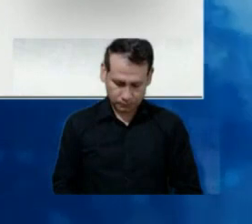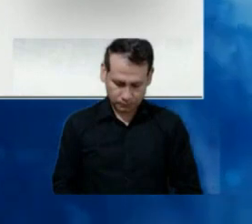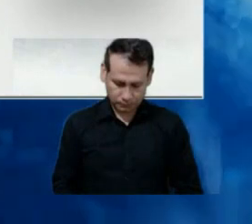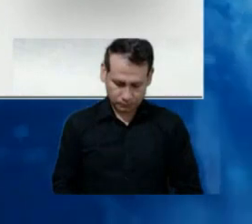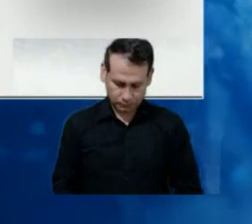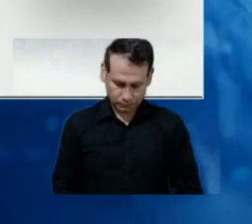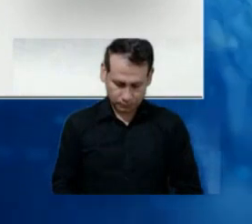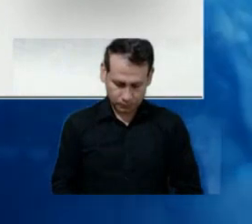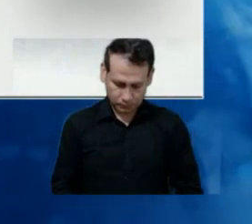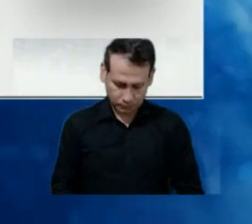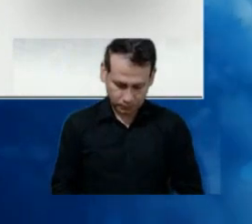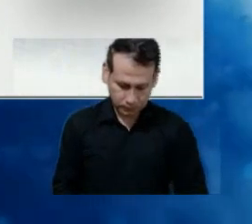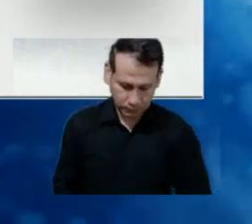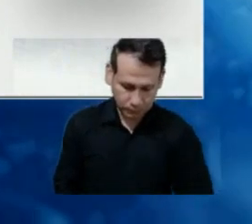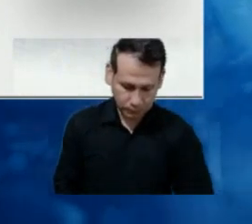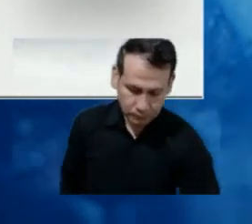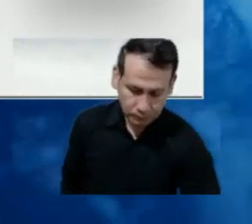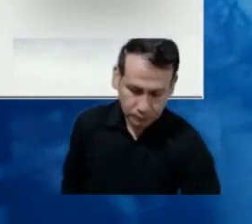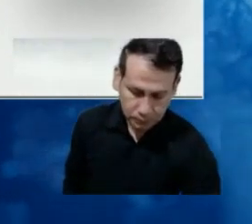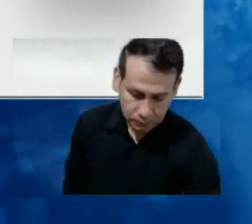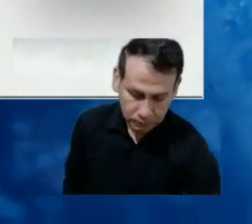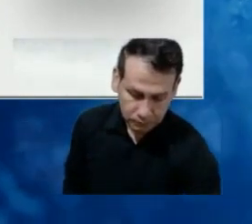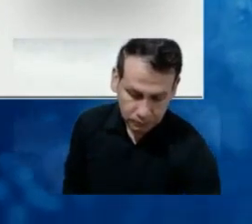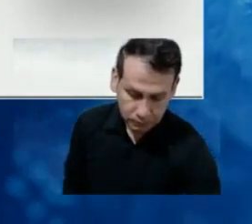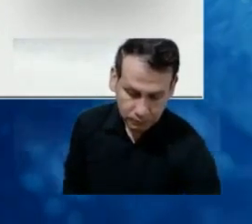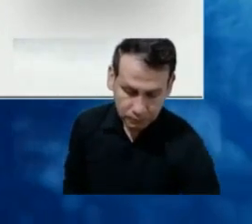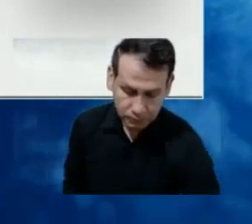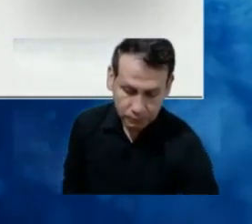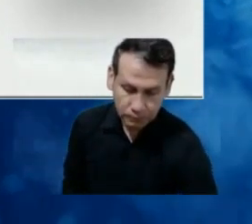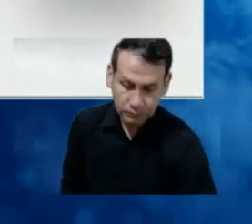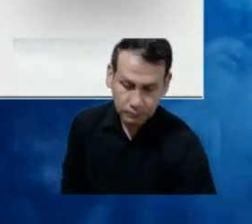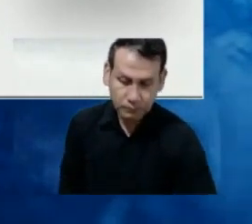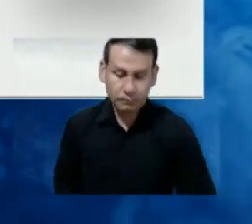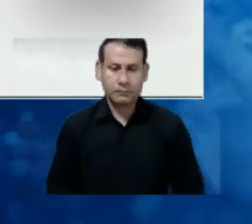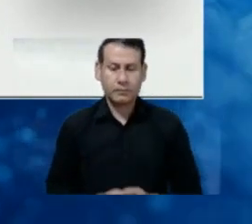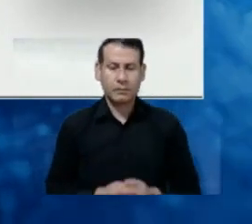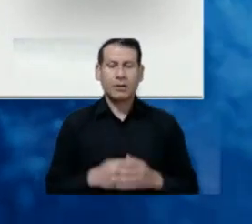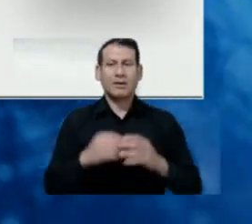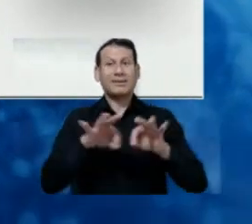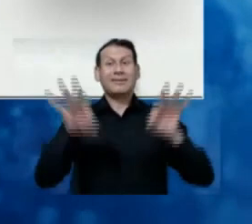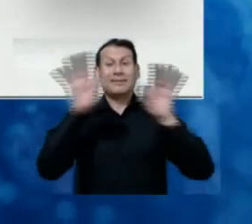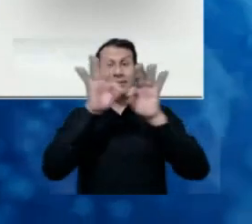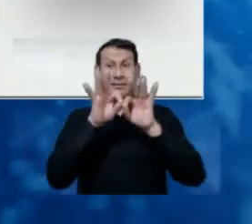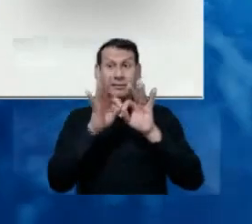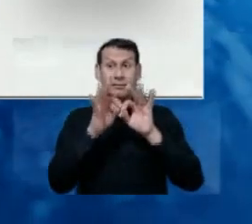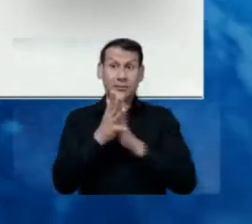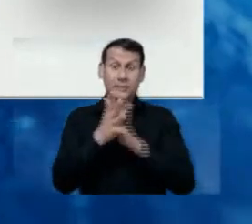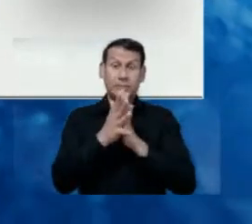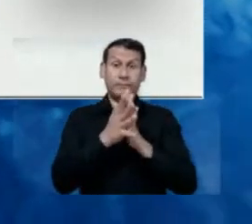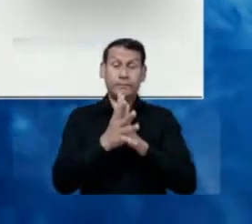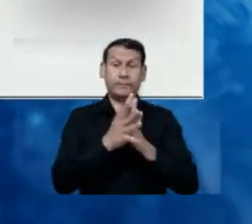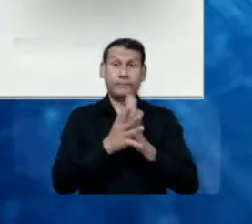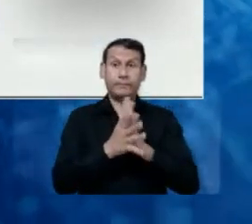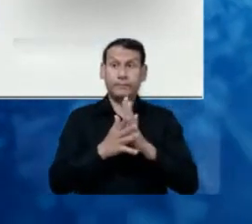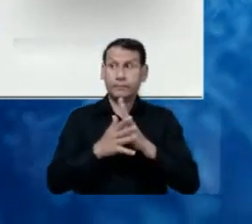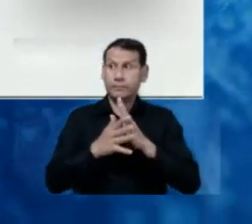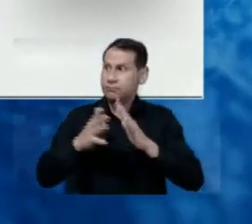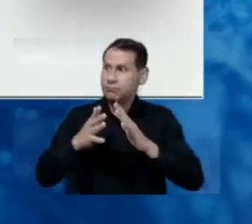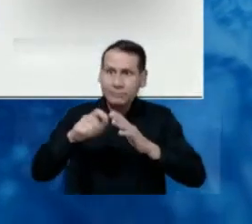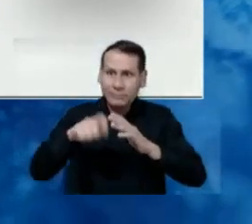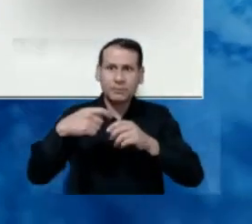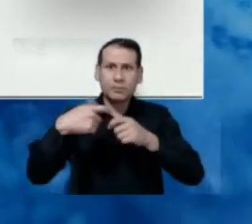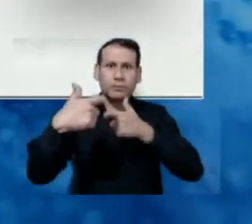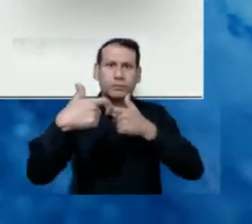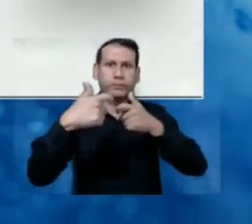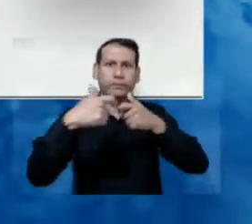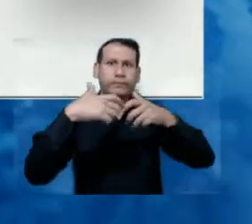this morning, actually, the need to actually have a greater availability of the spectrum. And, as was mentioned by Juliano,